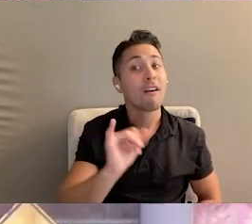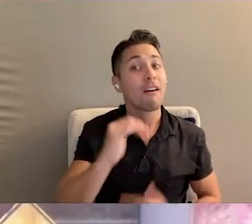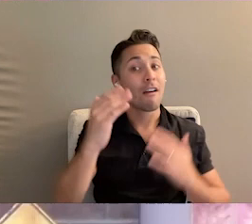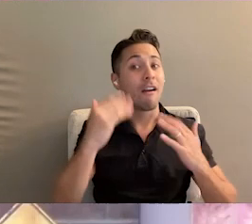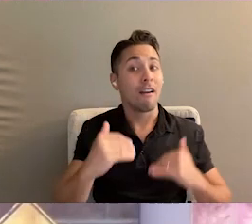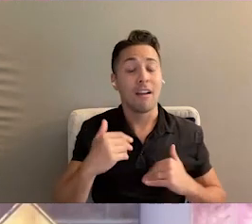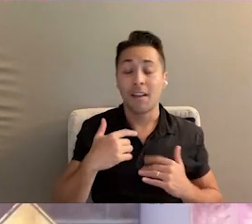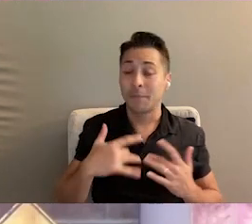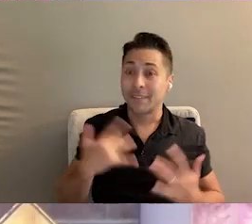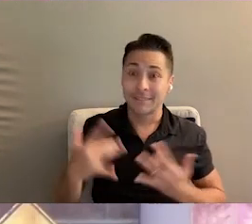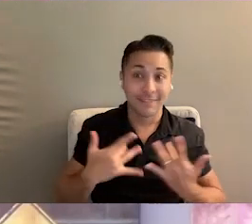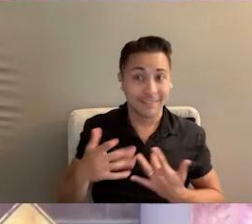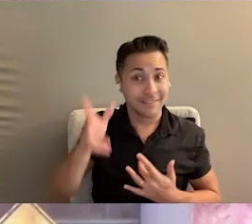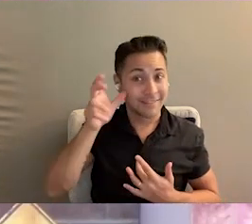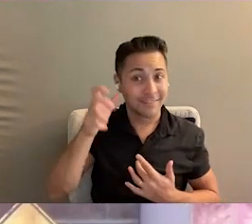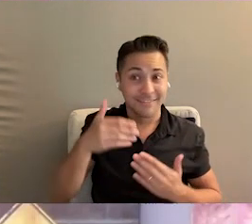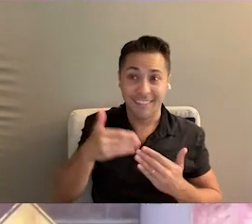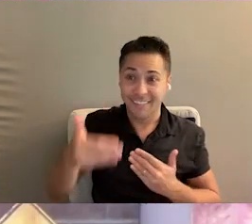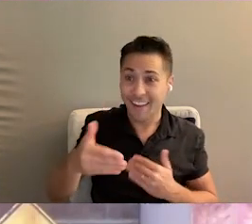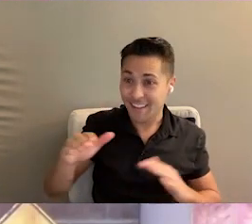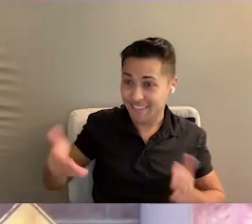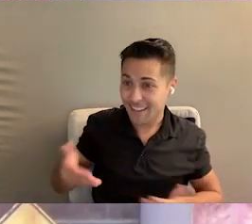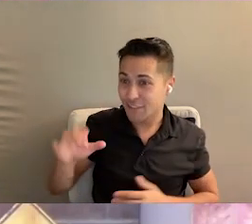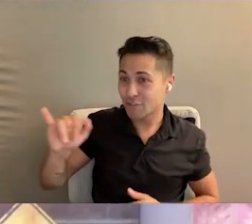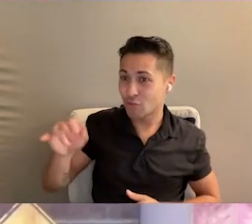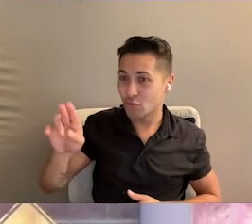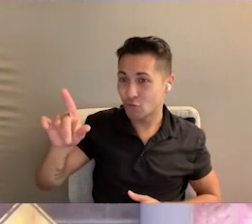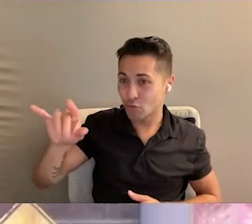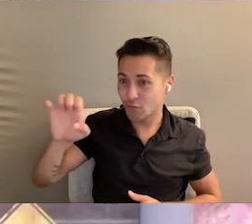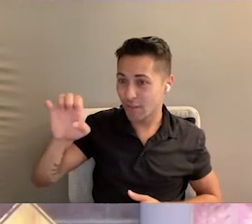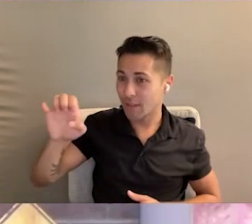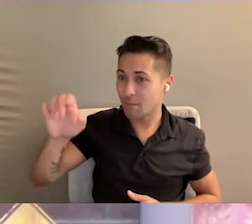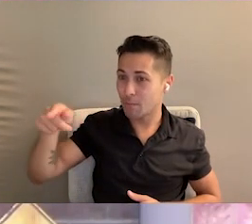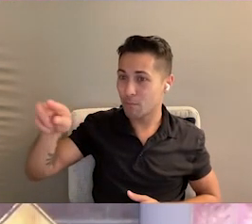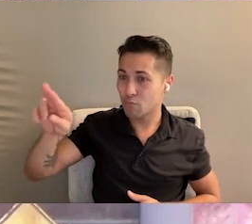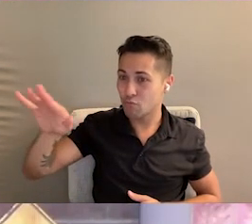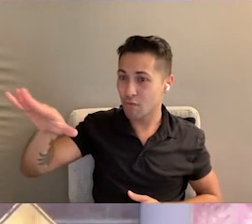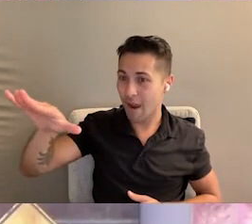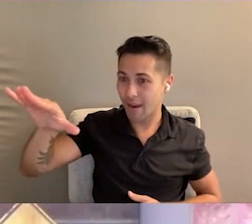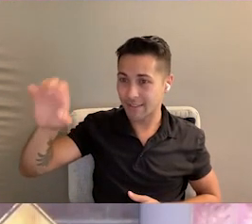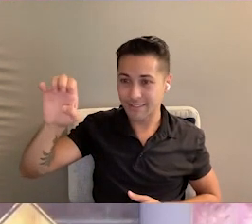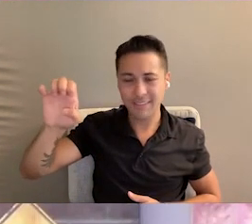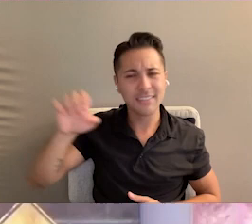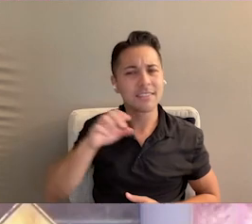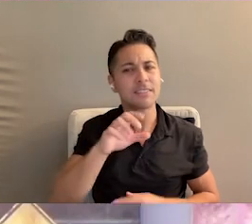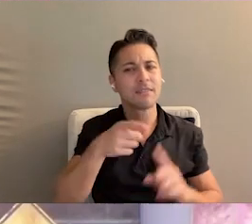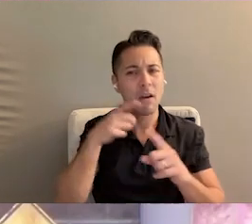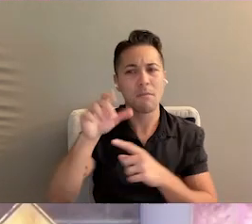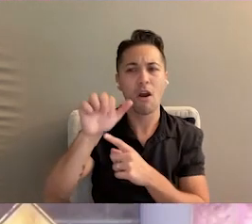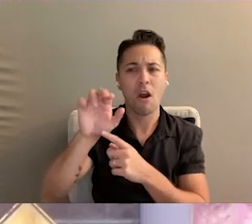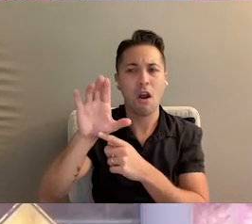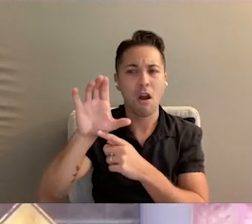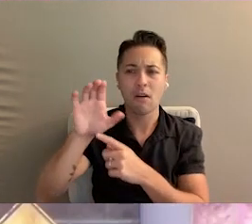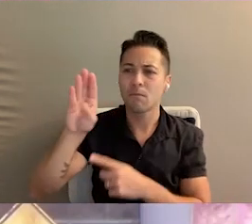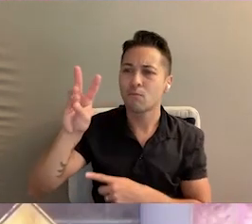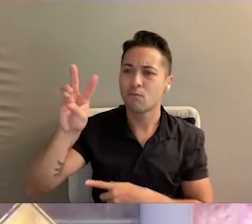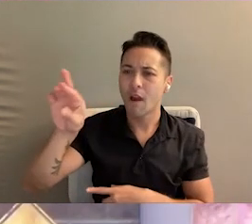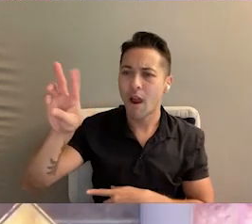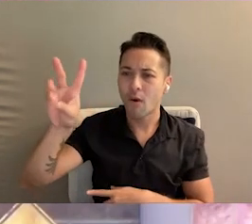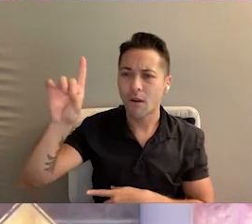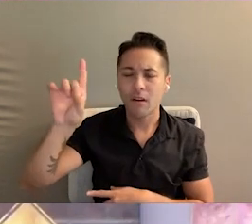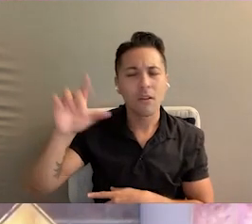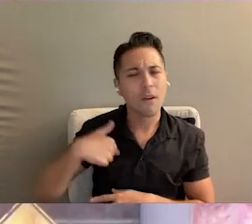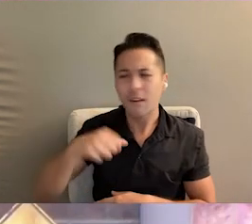incredibly excited to hear from our next guest, Ms. Julie Price. She's from Arc of Broward. And what I love about Julie